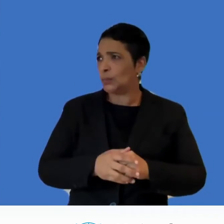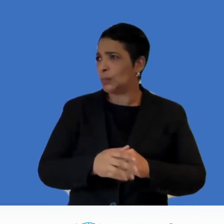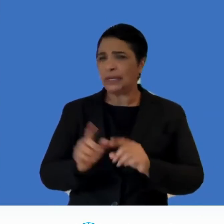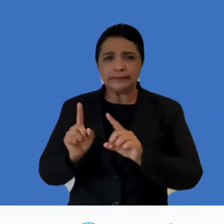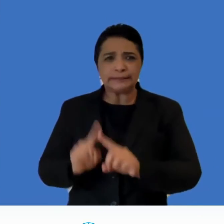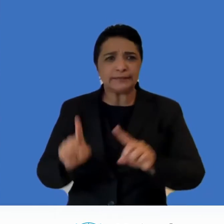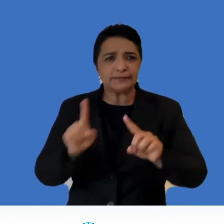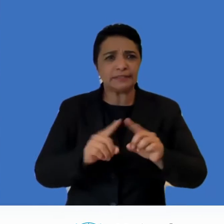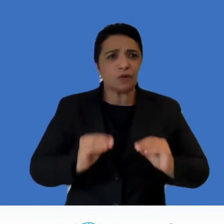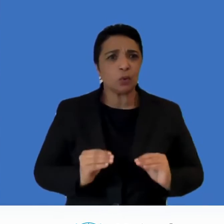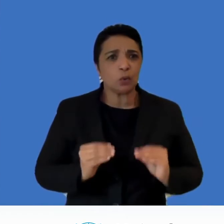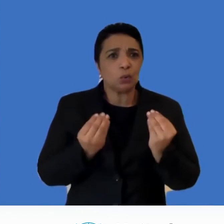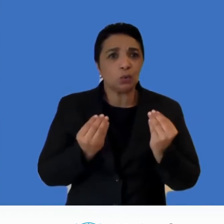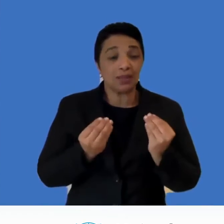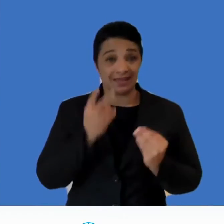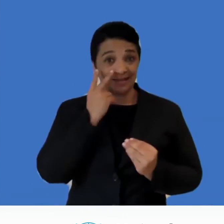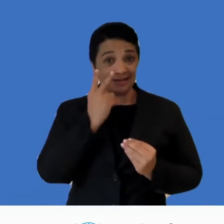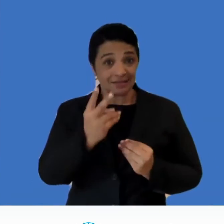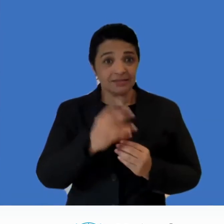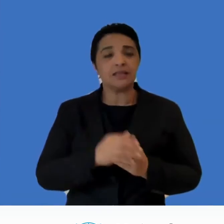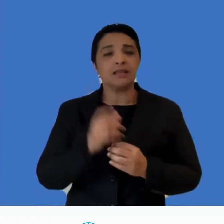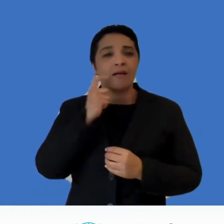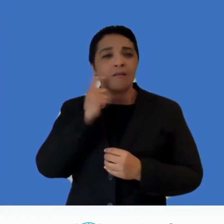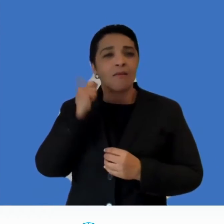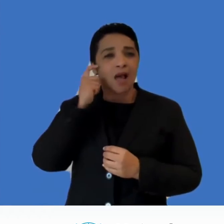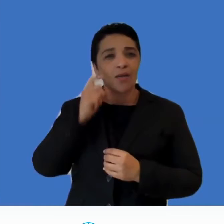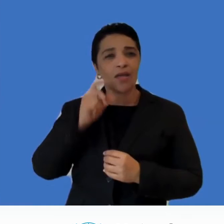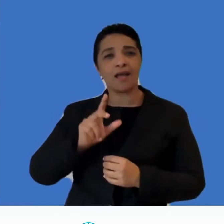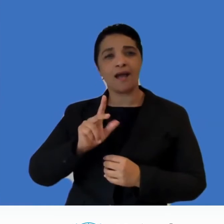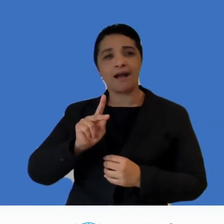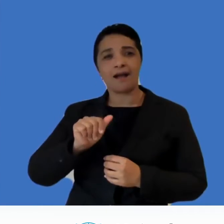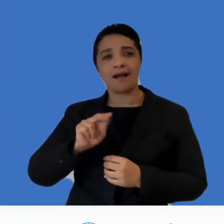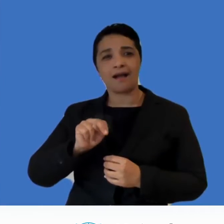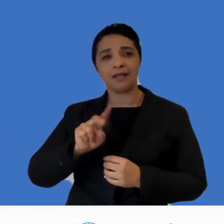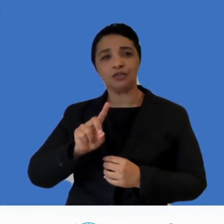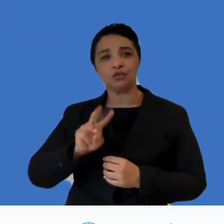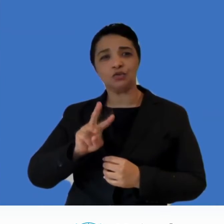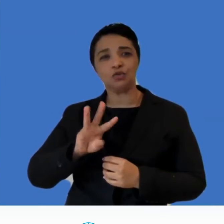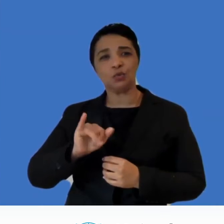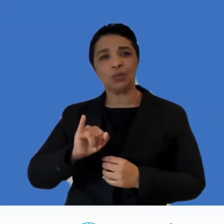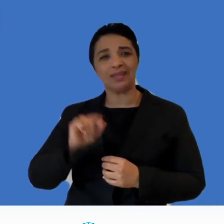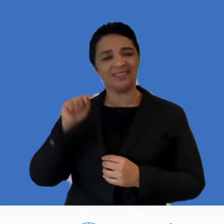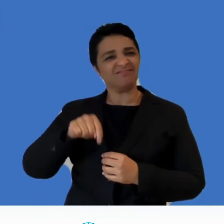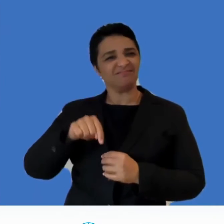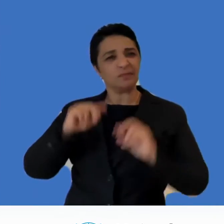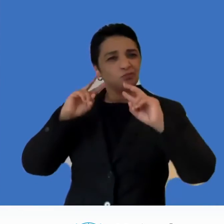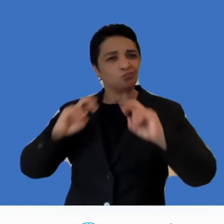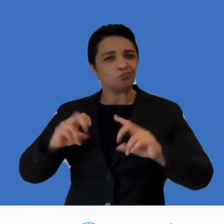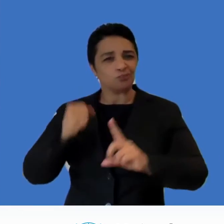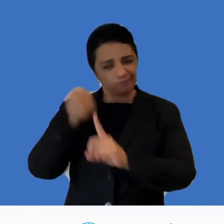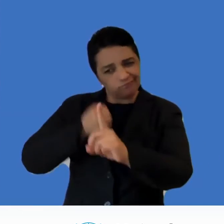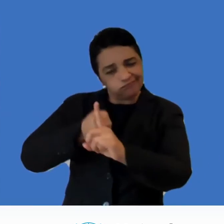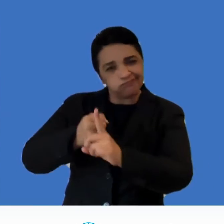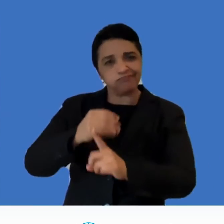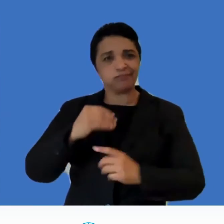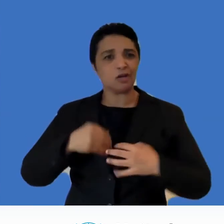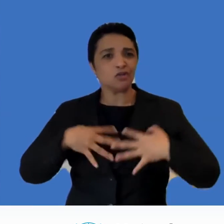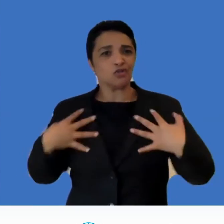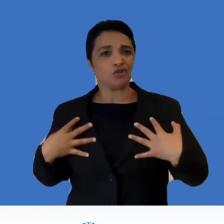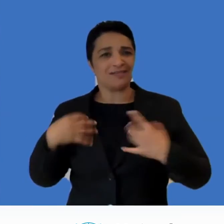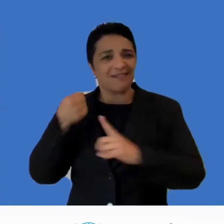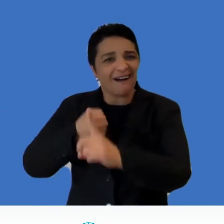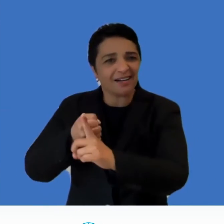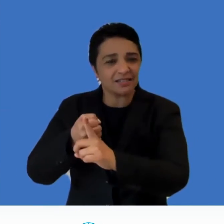of Malawi and Tandamandui a digital survey entrepreneur gender activists talk of Zimbabwean